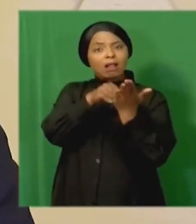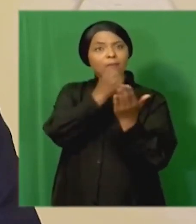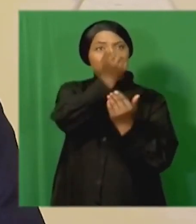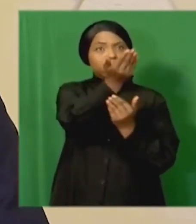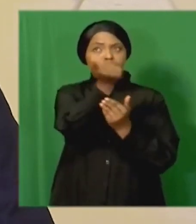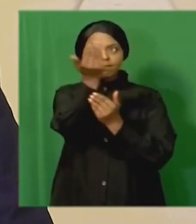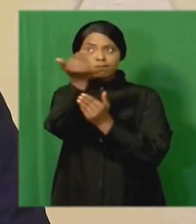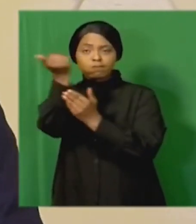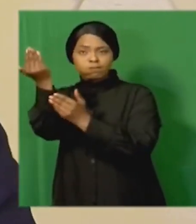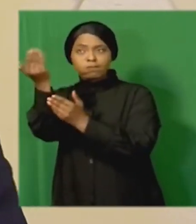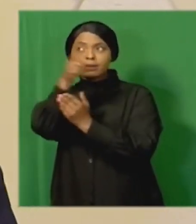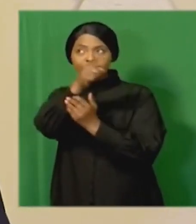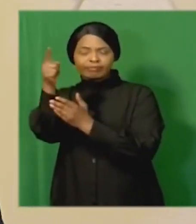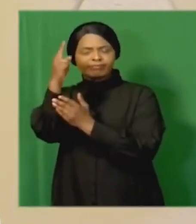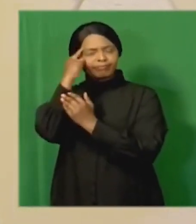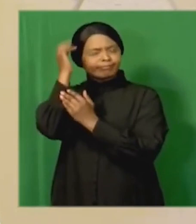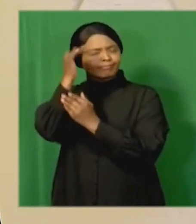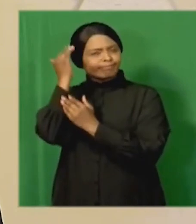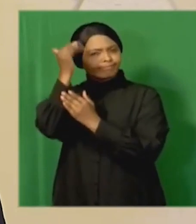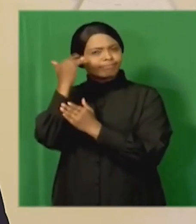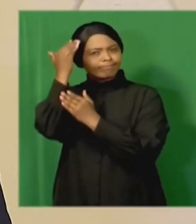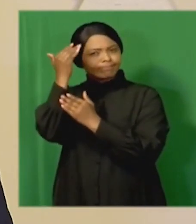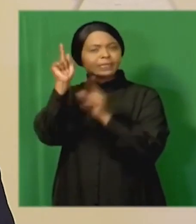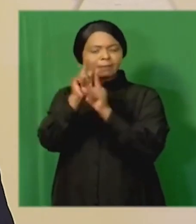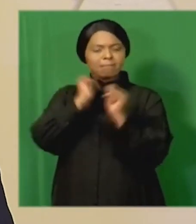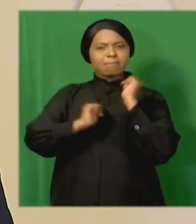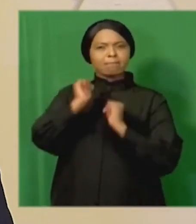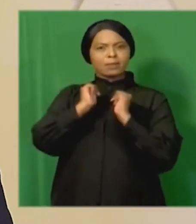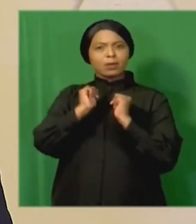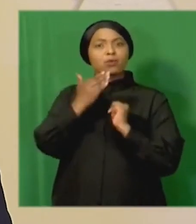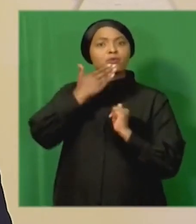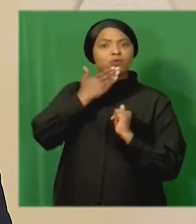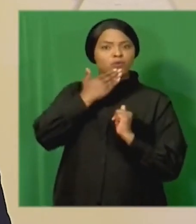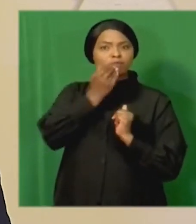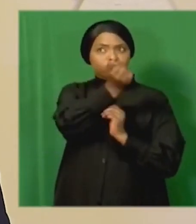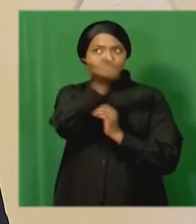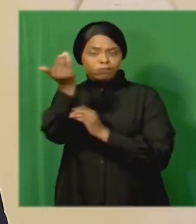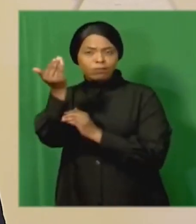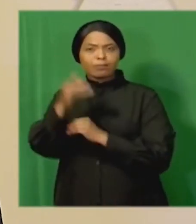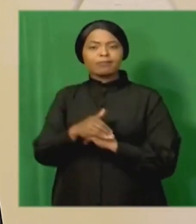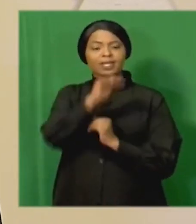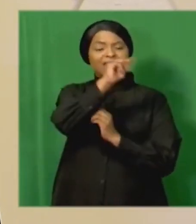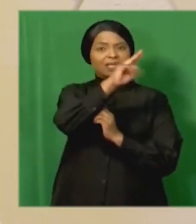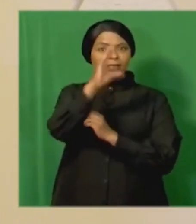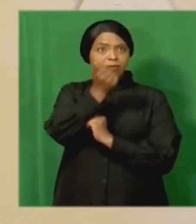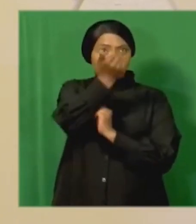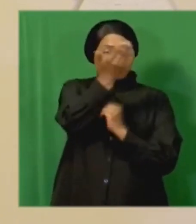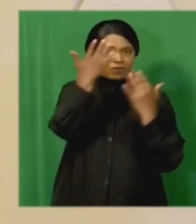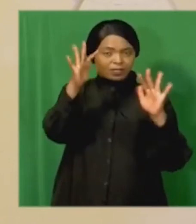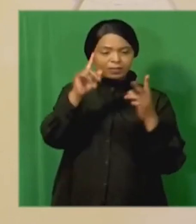the report for consideration and action to the following bodies the African National Congress